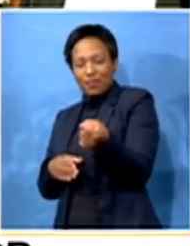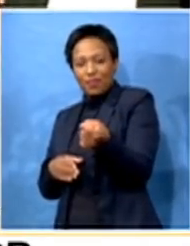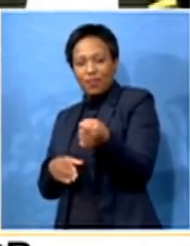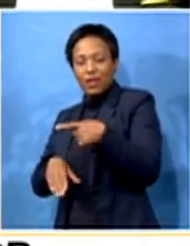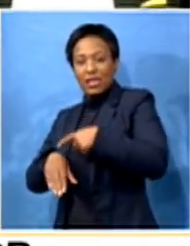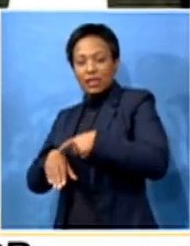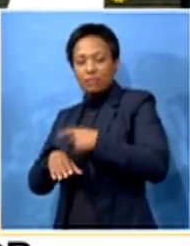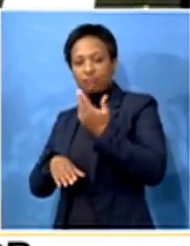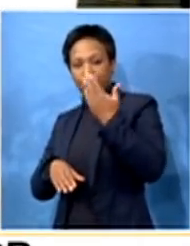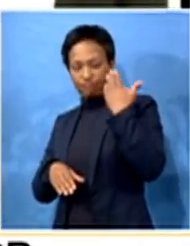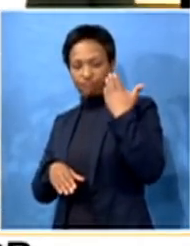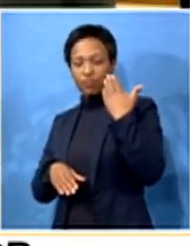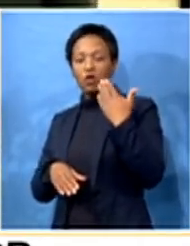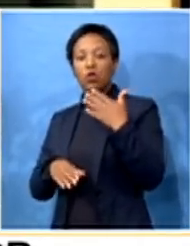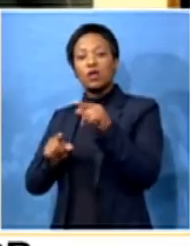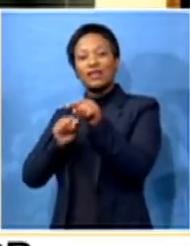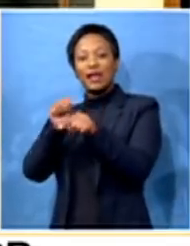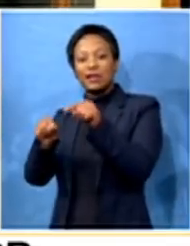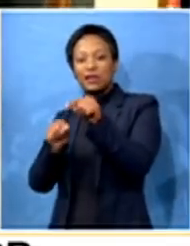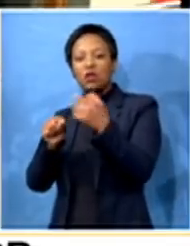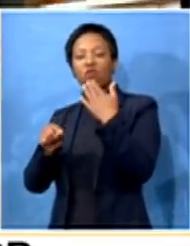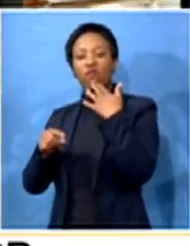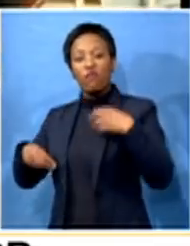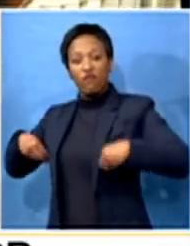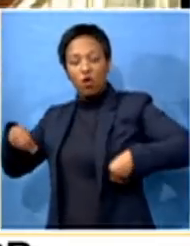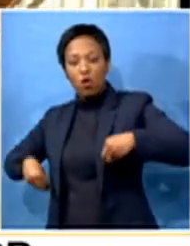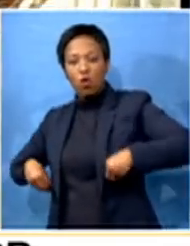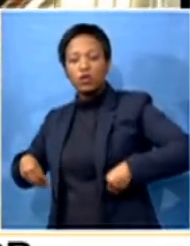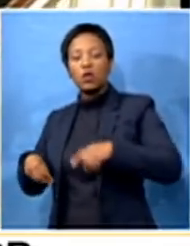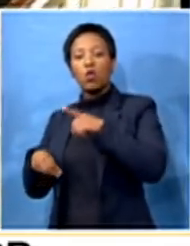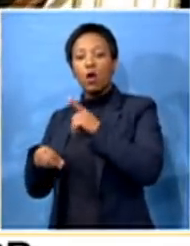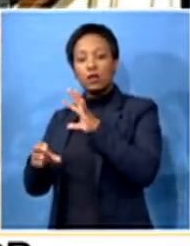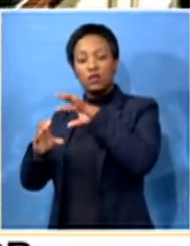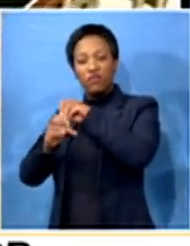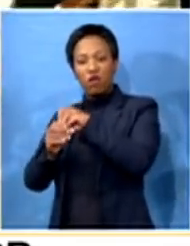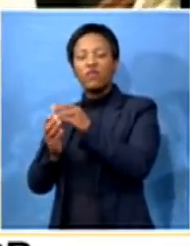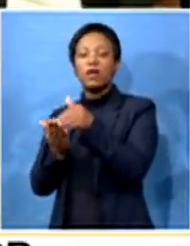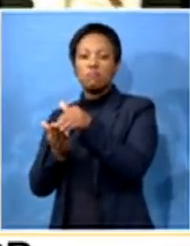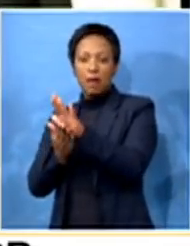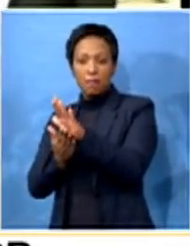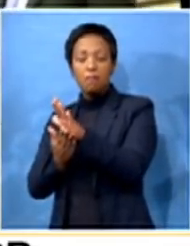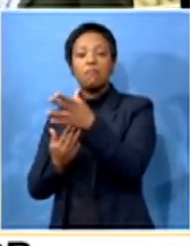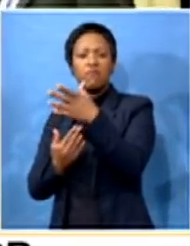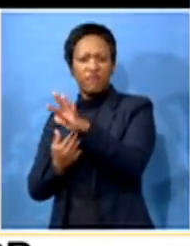the allegations of fraud and corruption that she was facing. Is that not so?